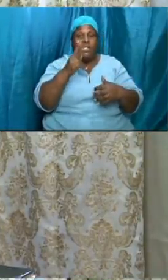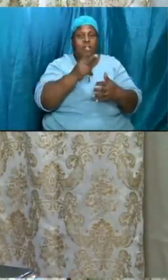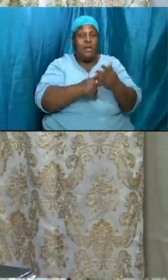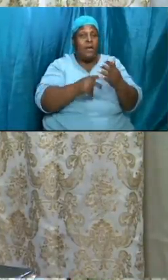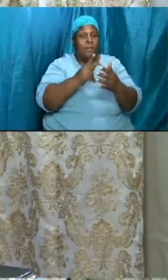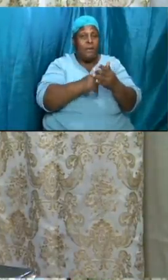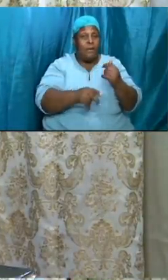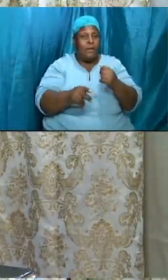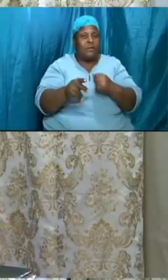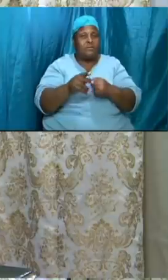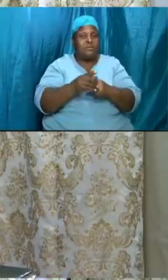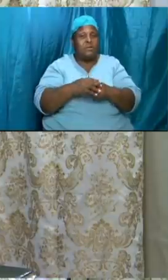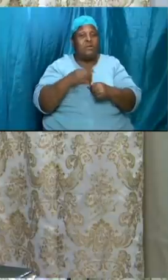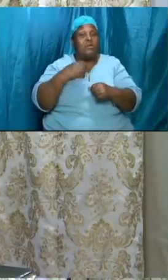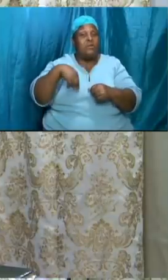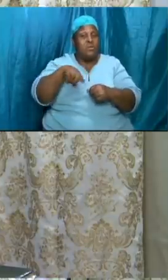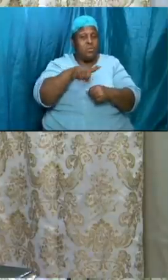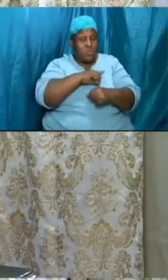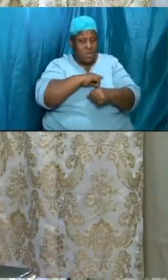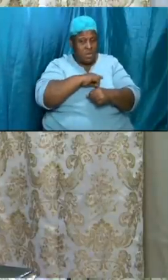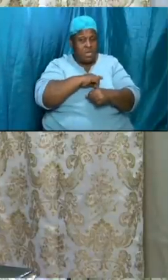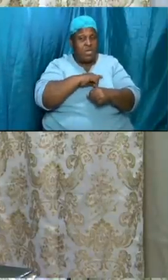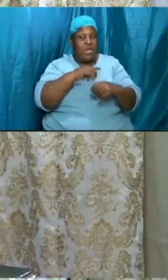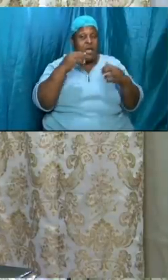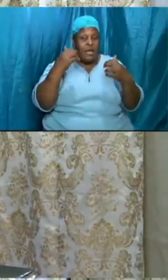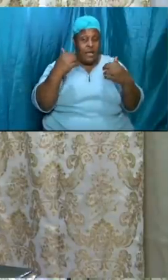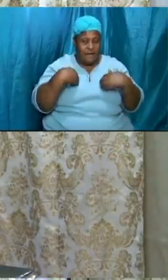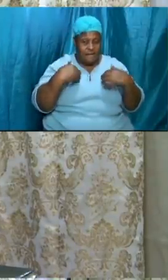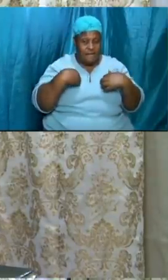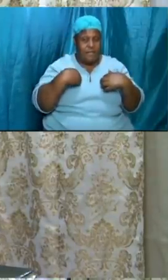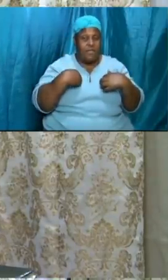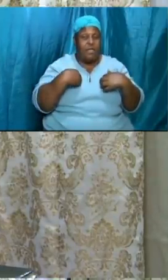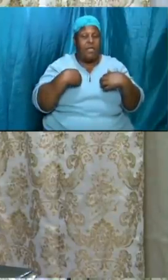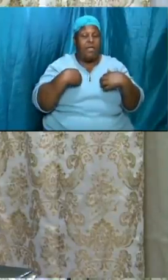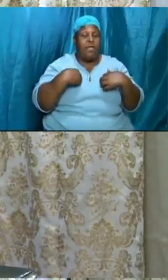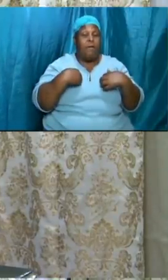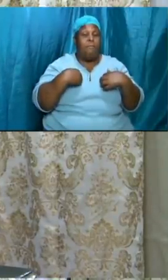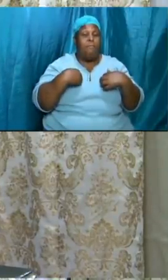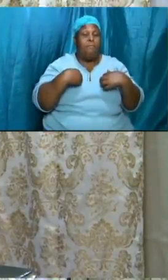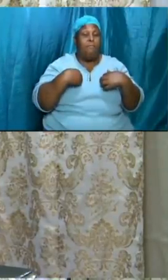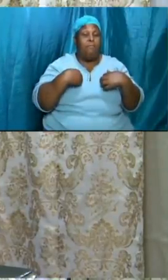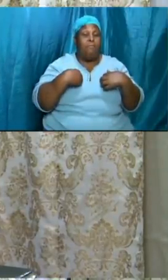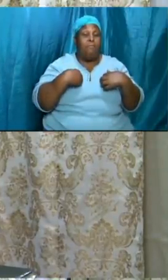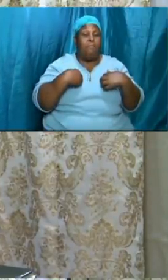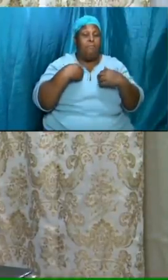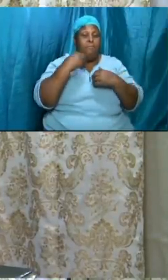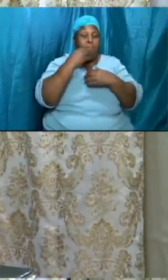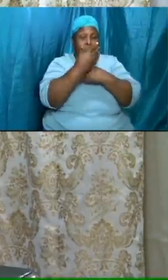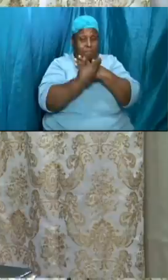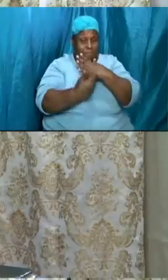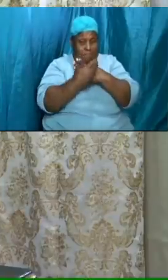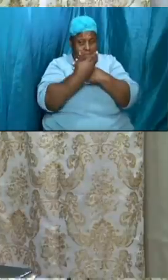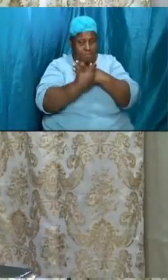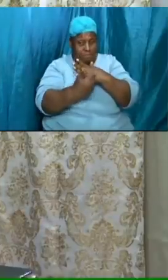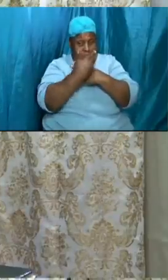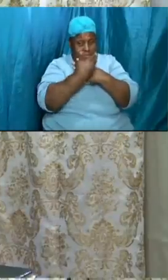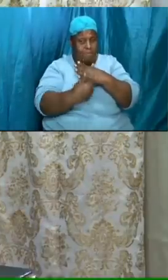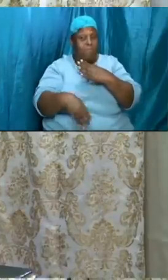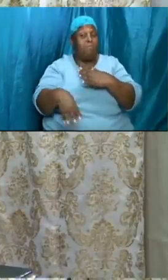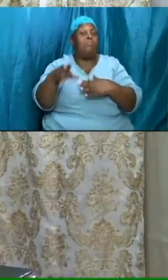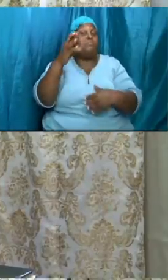terms of the leaders and we will be breaking bread what will happen we will have the regular service